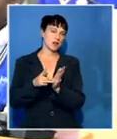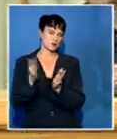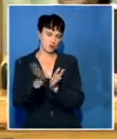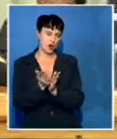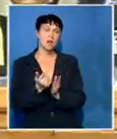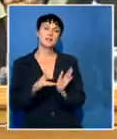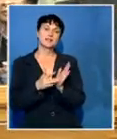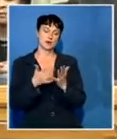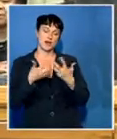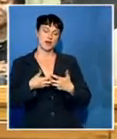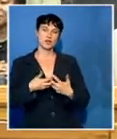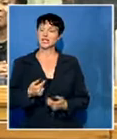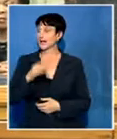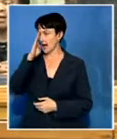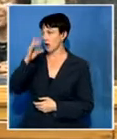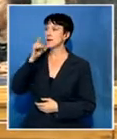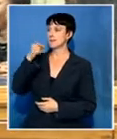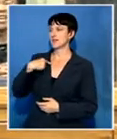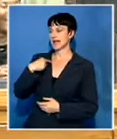technology. I'm Jacob Zuma.